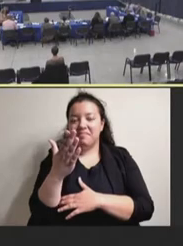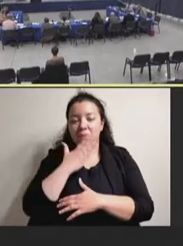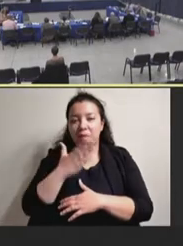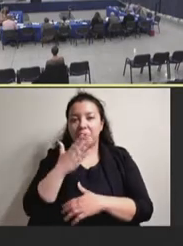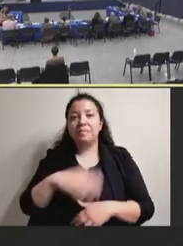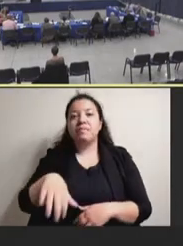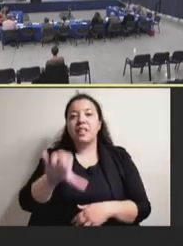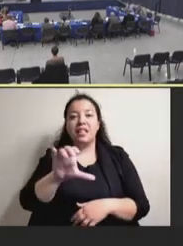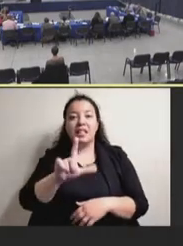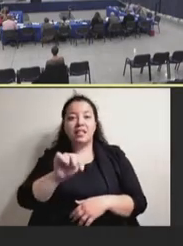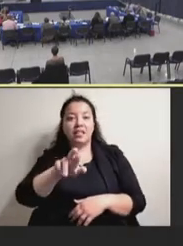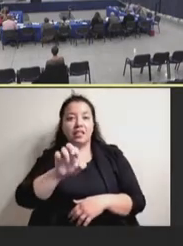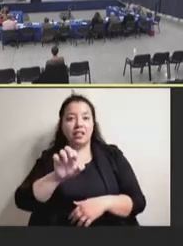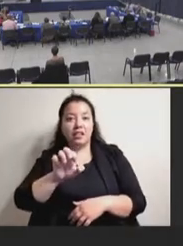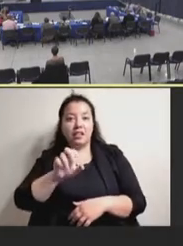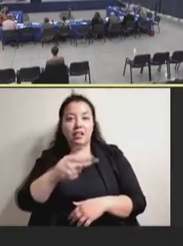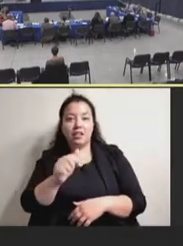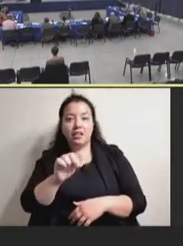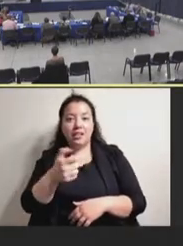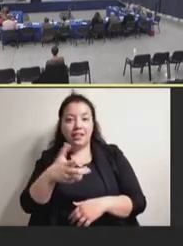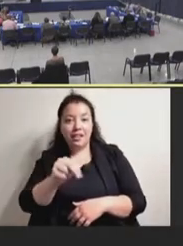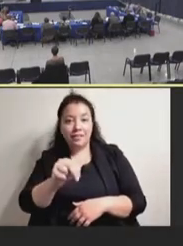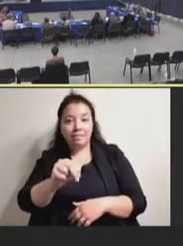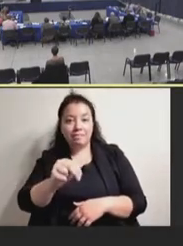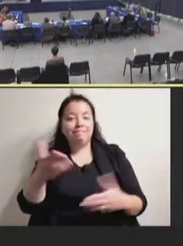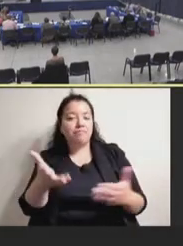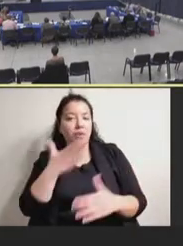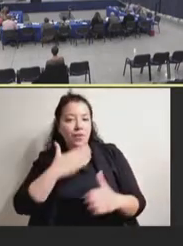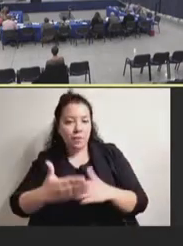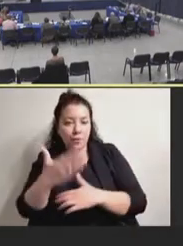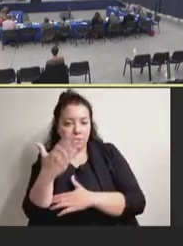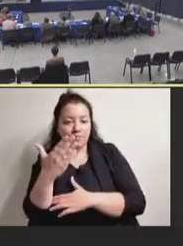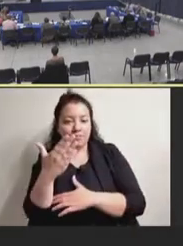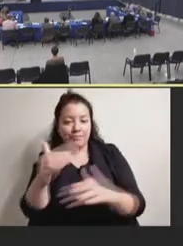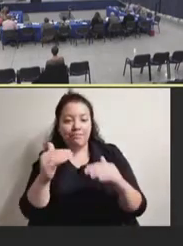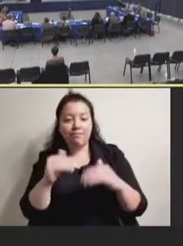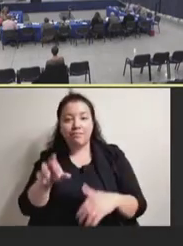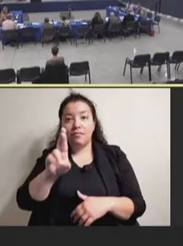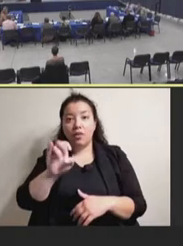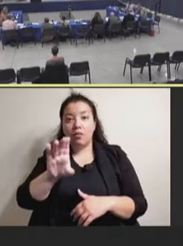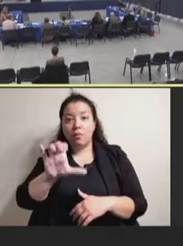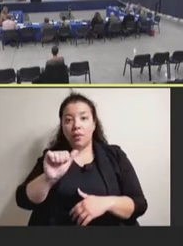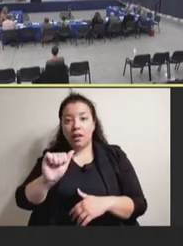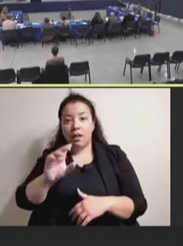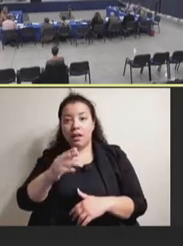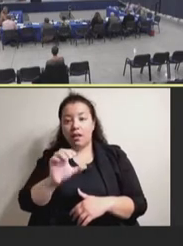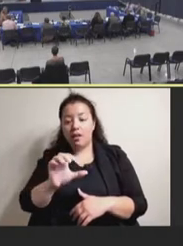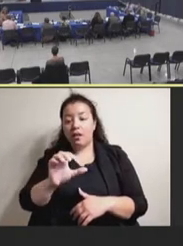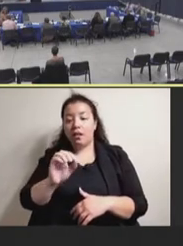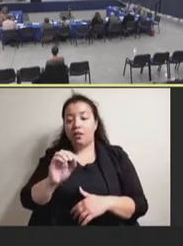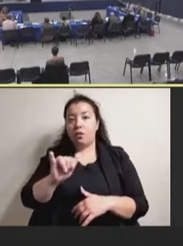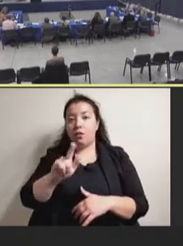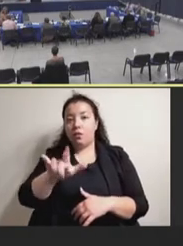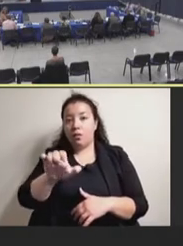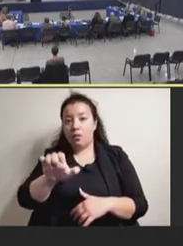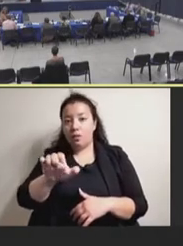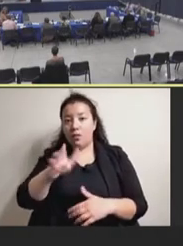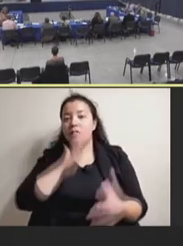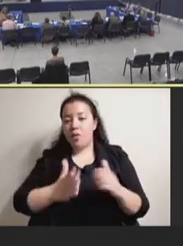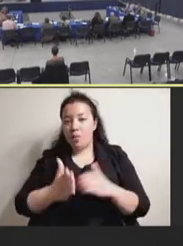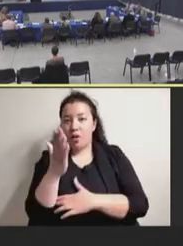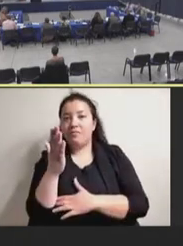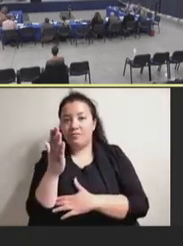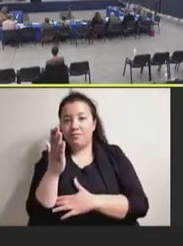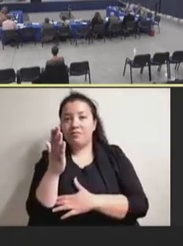Claire Hannon, present. Good morning. Rebecca Coyle. Present. Good morning.